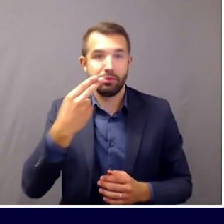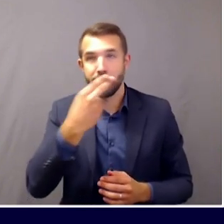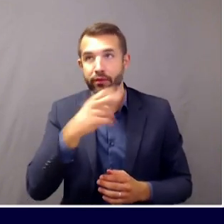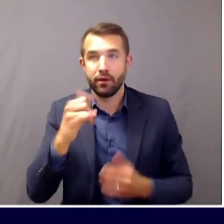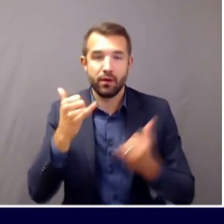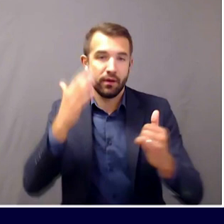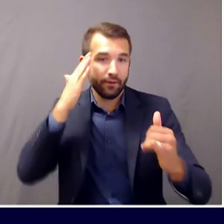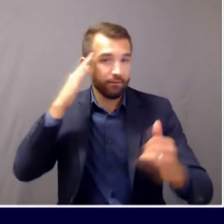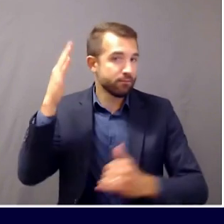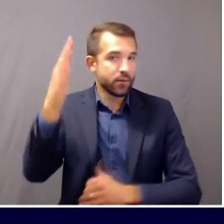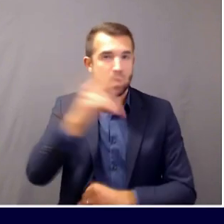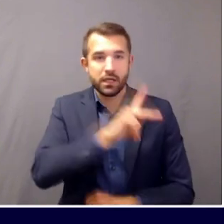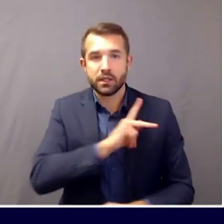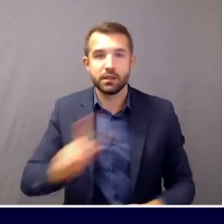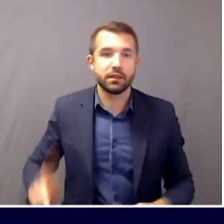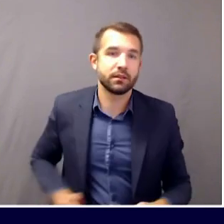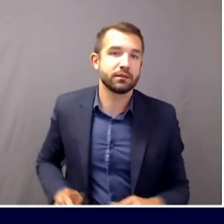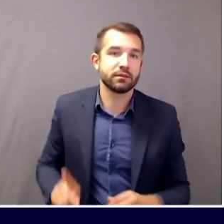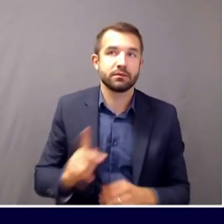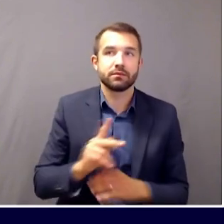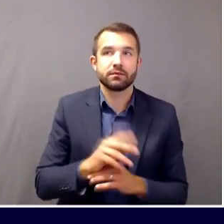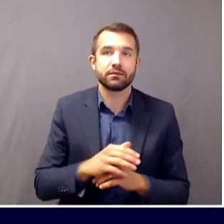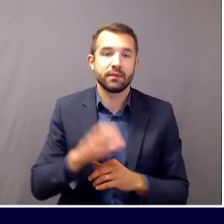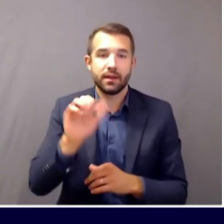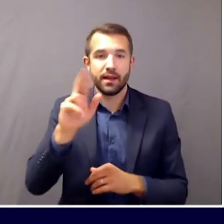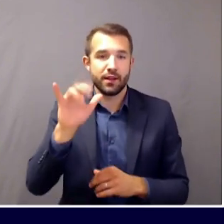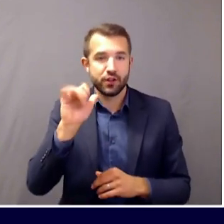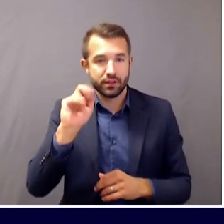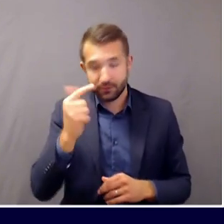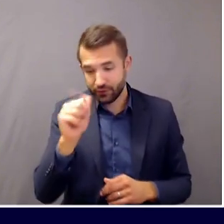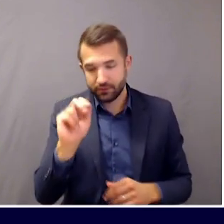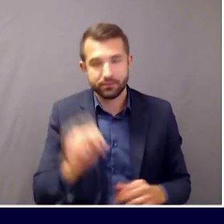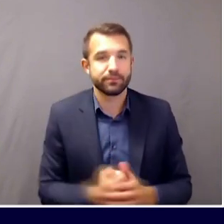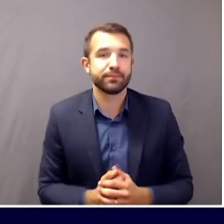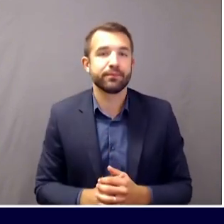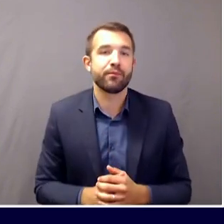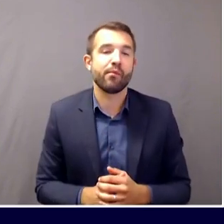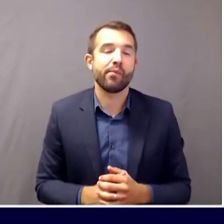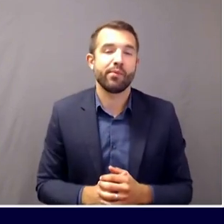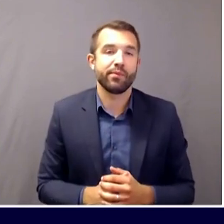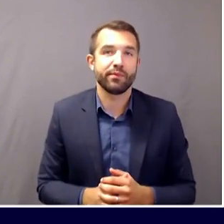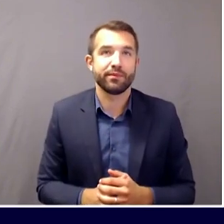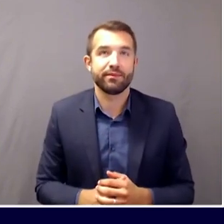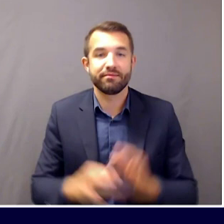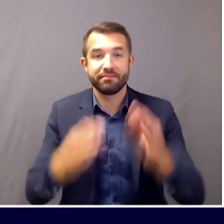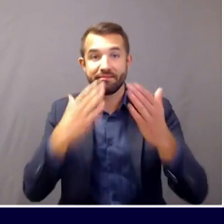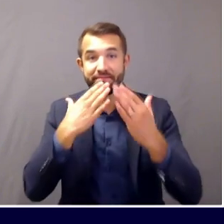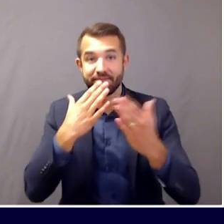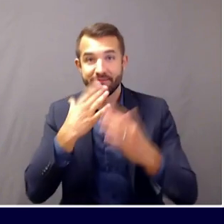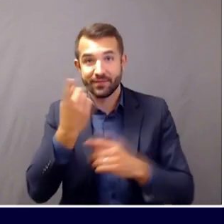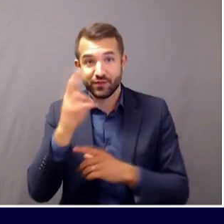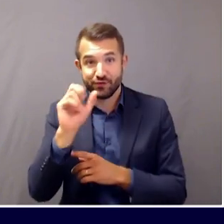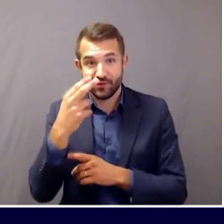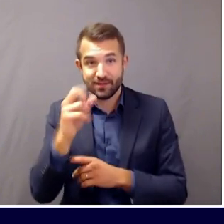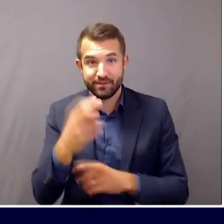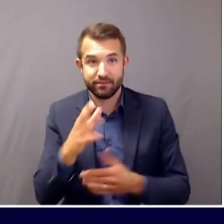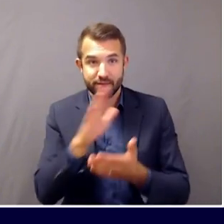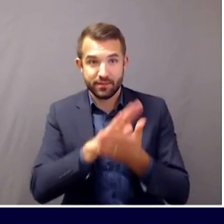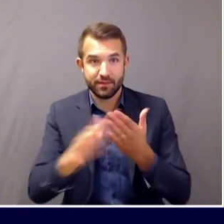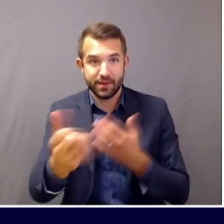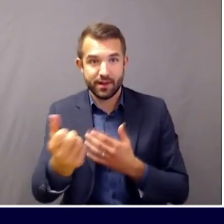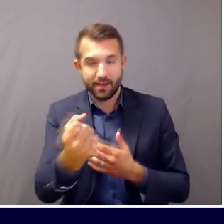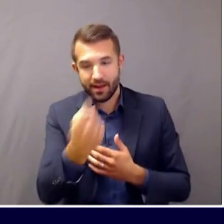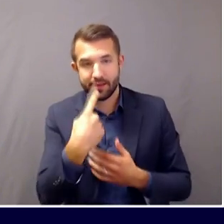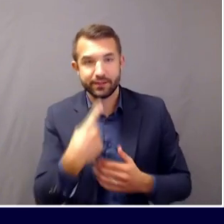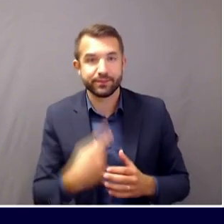afternoon, Dr. Shah. Nice to be back and talk to you again. I've got a couple of questions about out-of-state